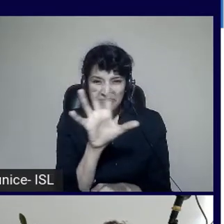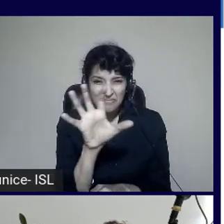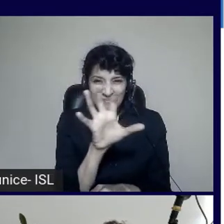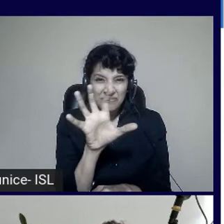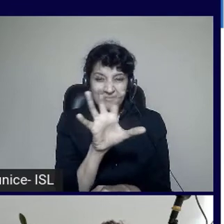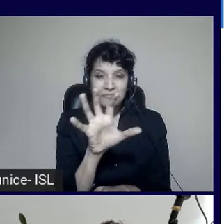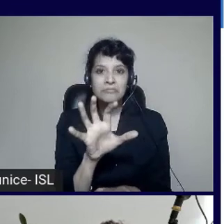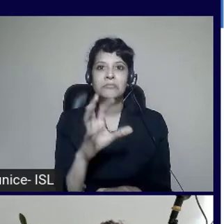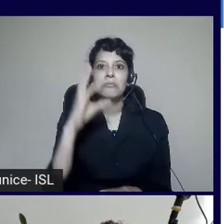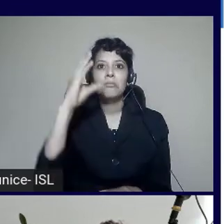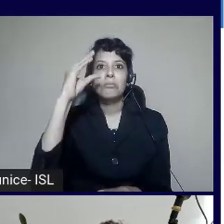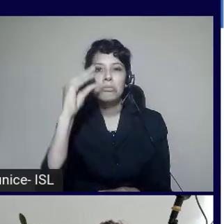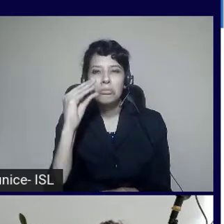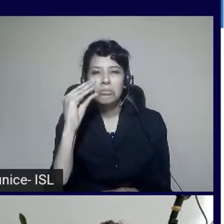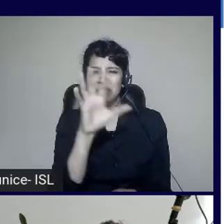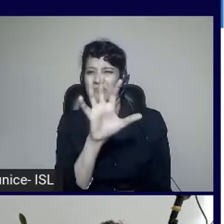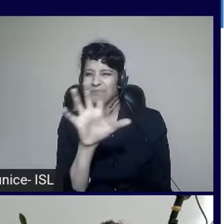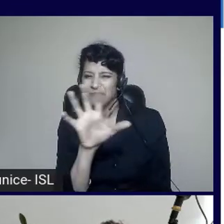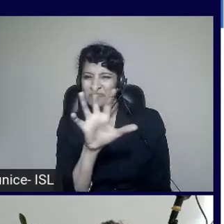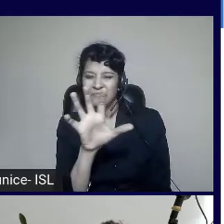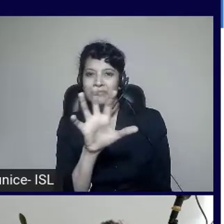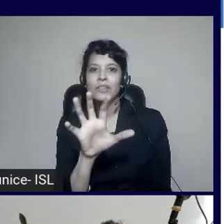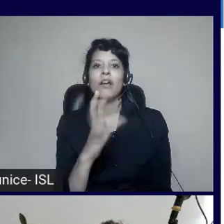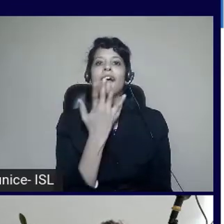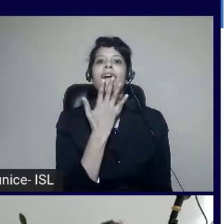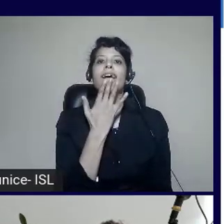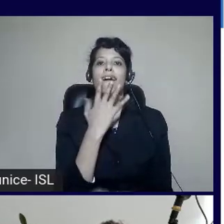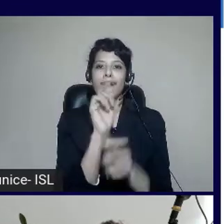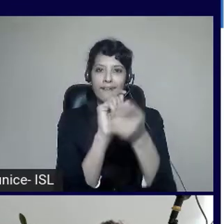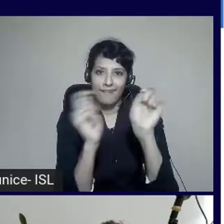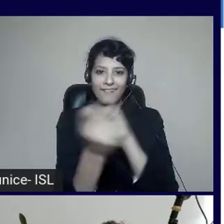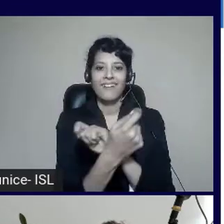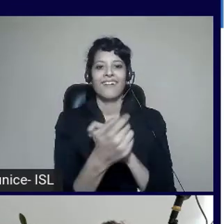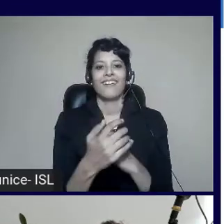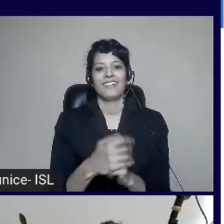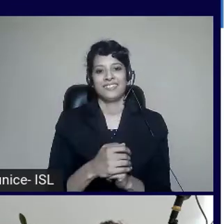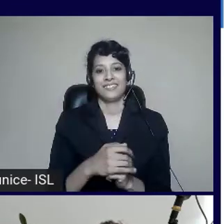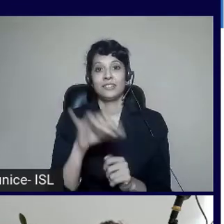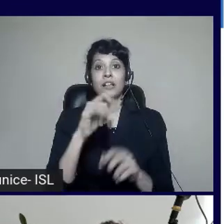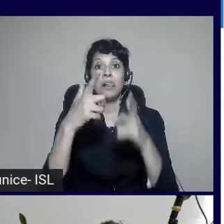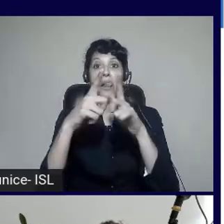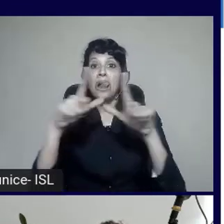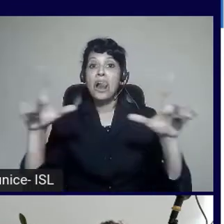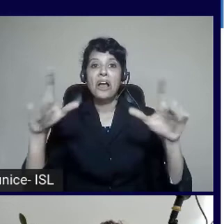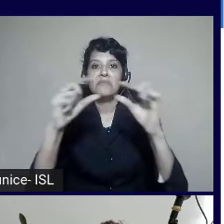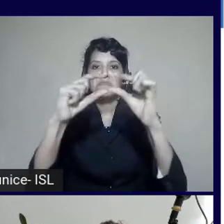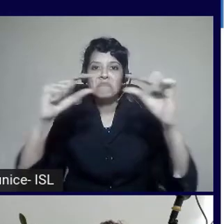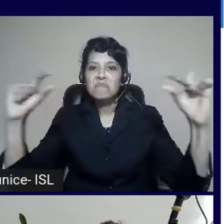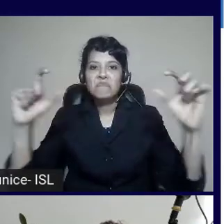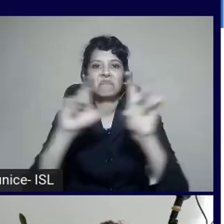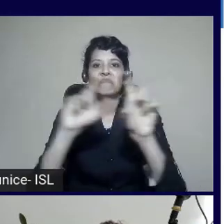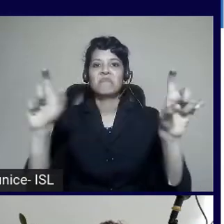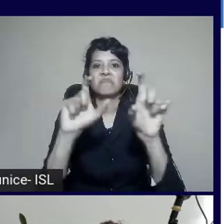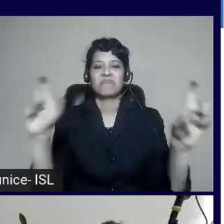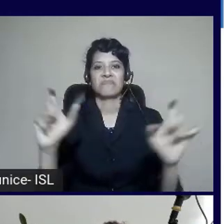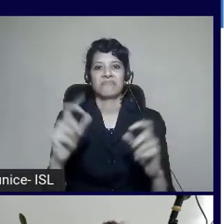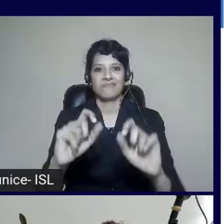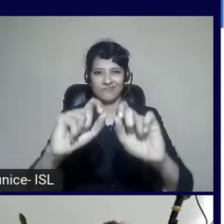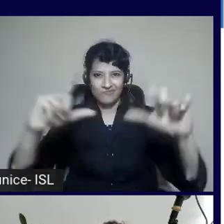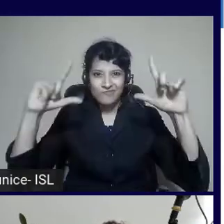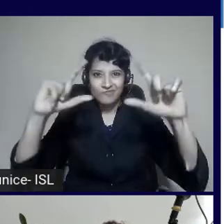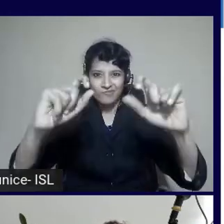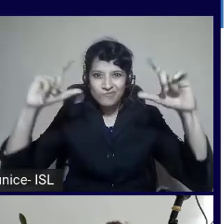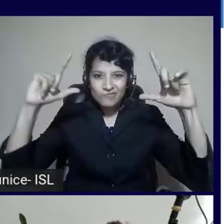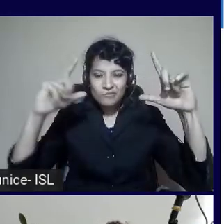The language is not defined. So people who want to read that with a screen reader. Or captioning. Can't